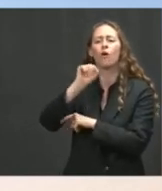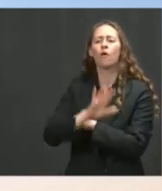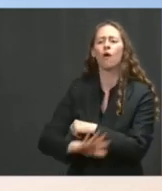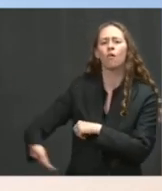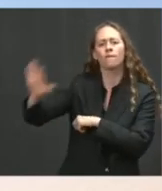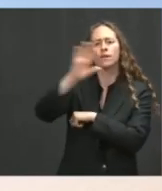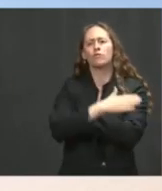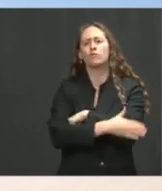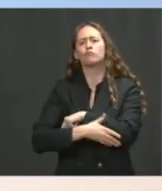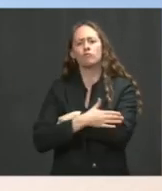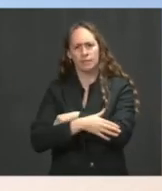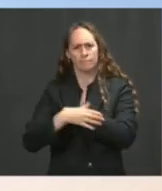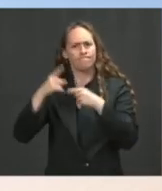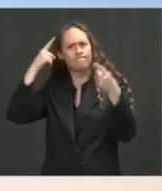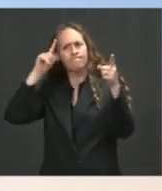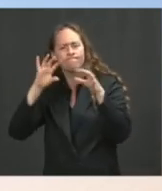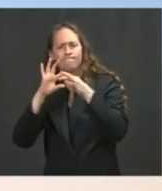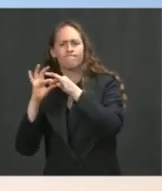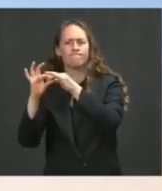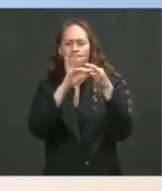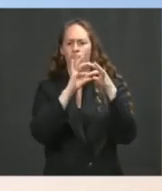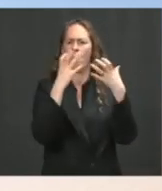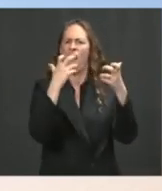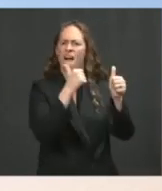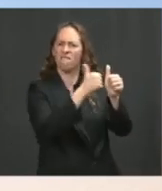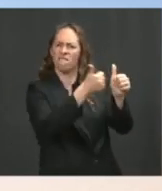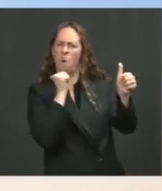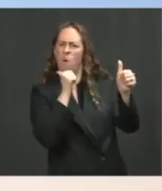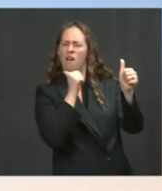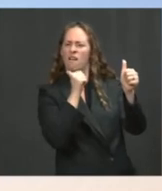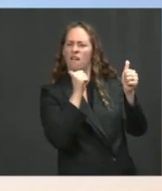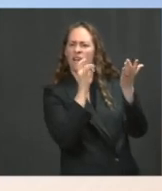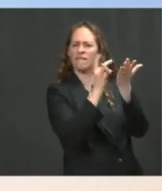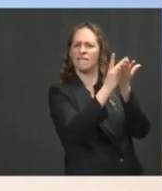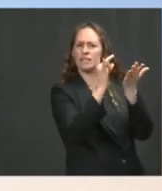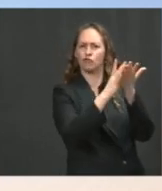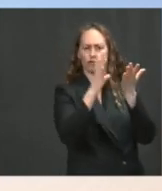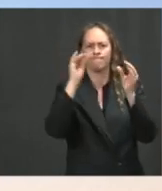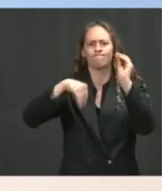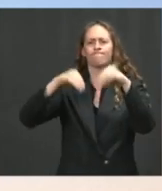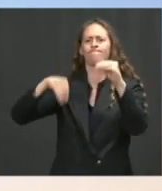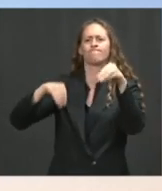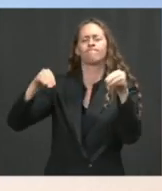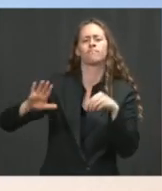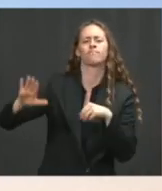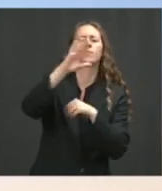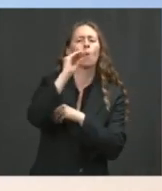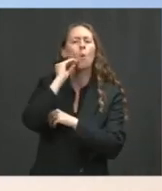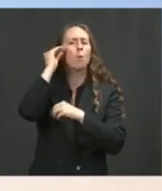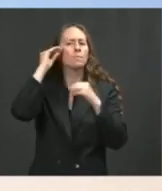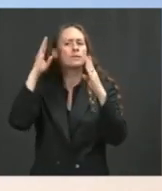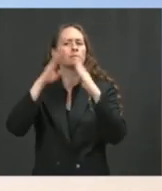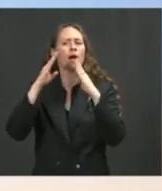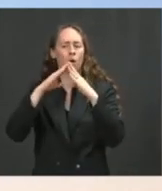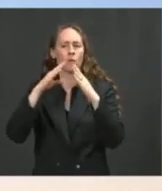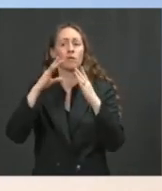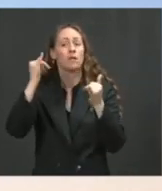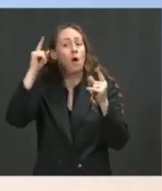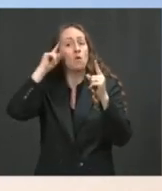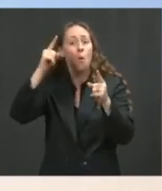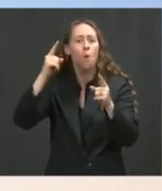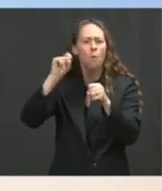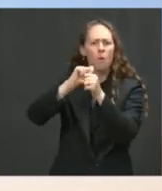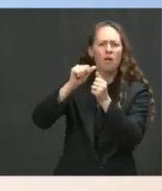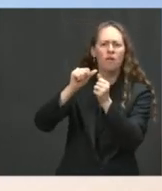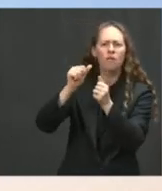eviction diversion programs in their city. This meeting is just the latest in our efforts to communicate and work with local officials to ensure we're getting assistance